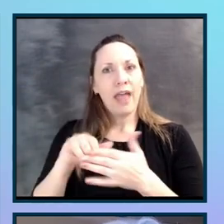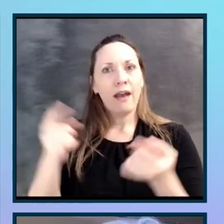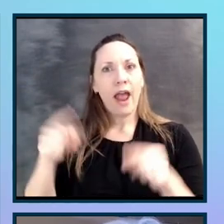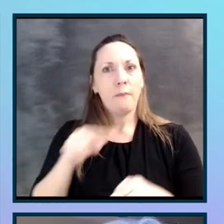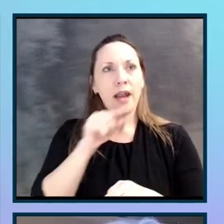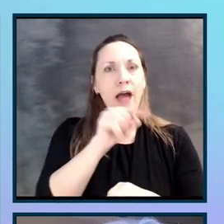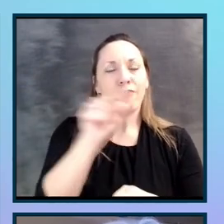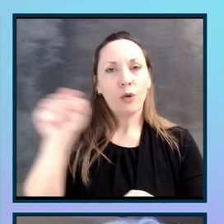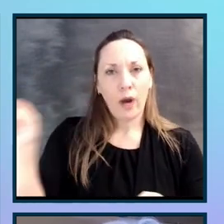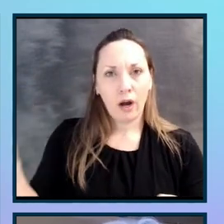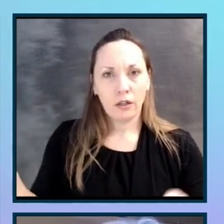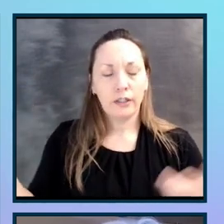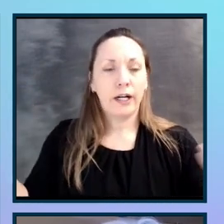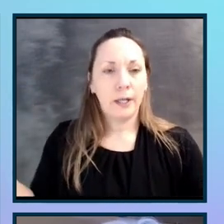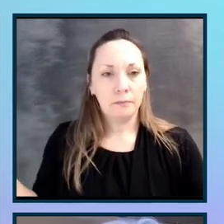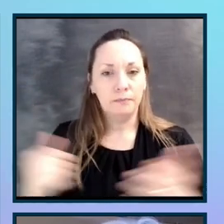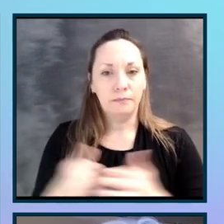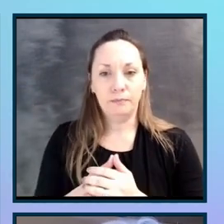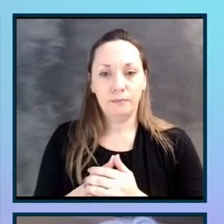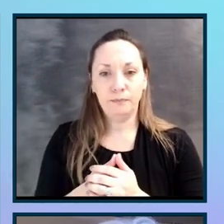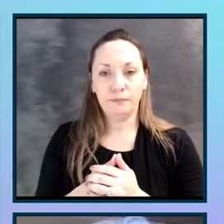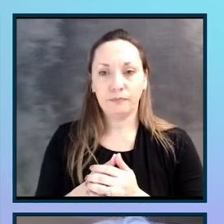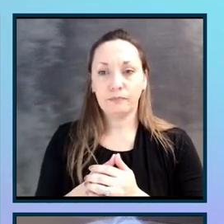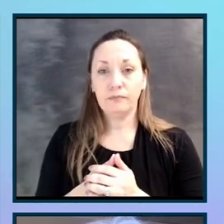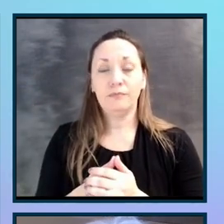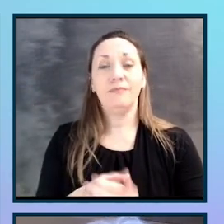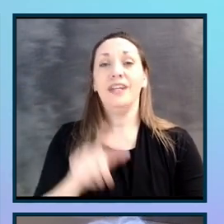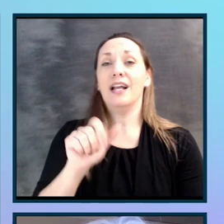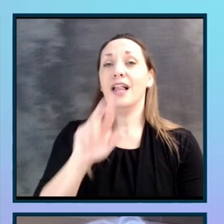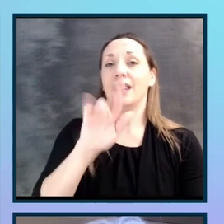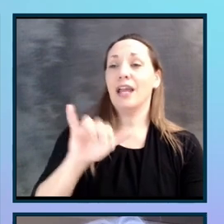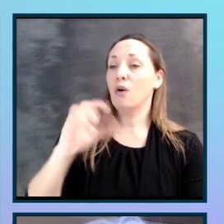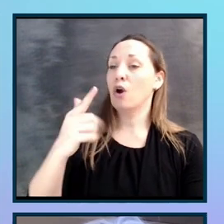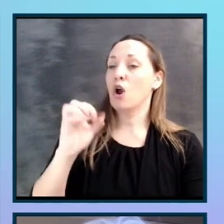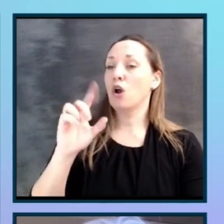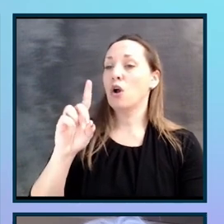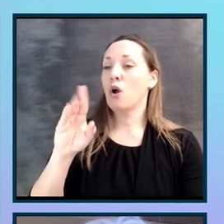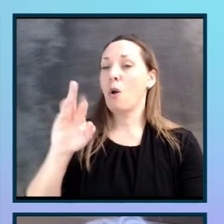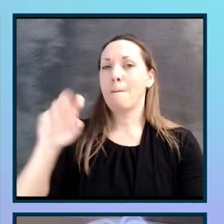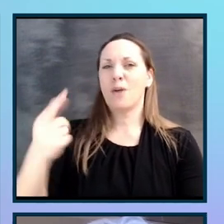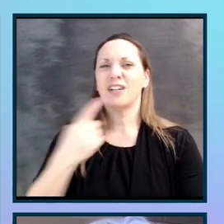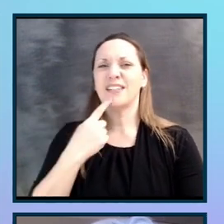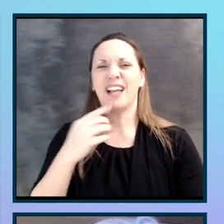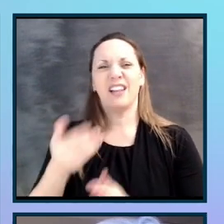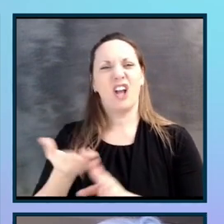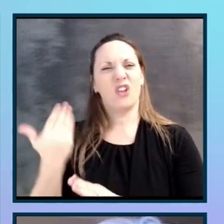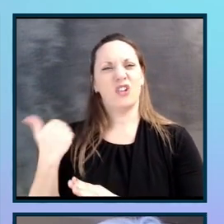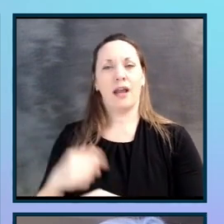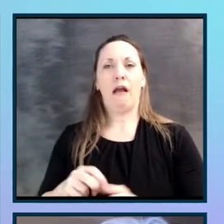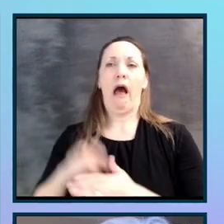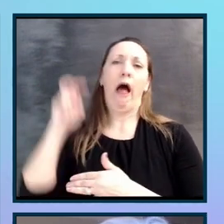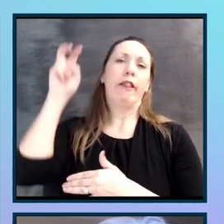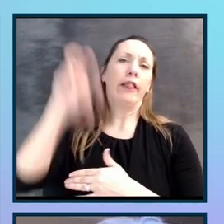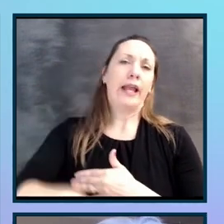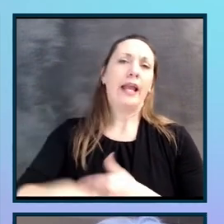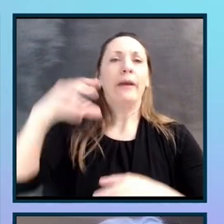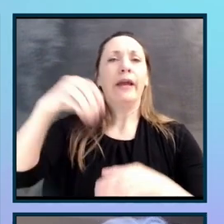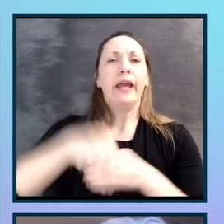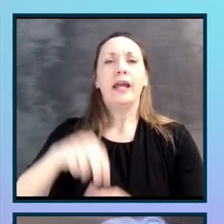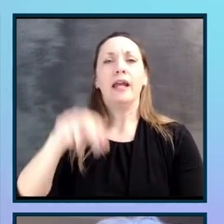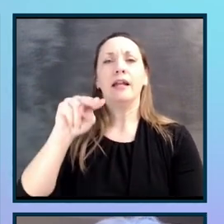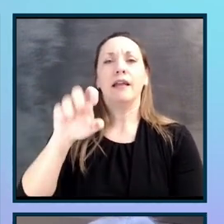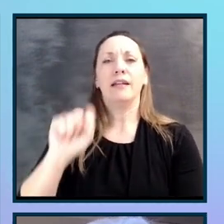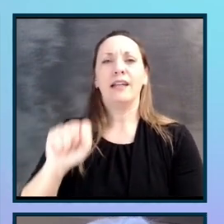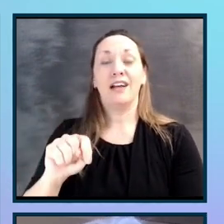as Larry Goldberg said in the talk the other day, leap in the net shall appear. We kind of leaped